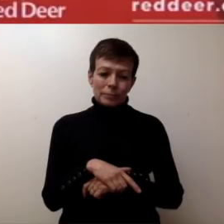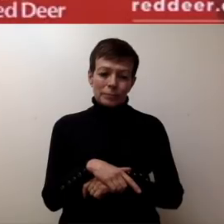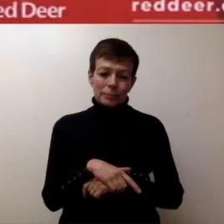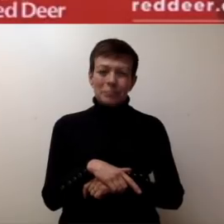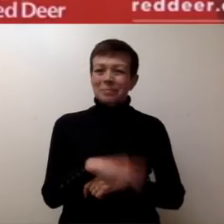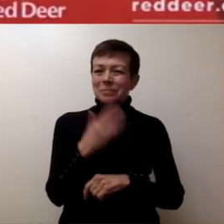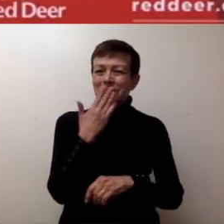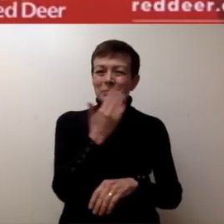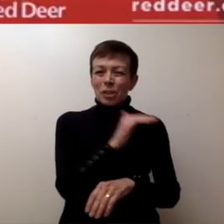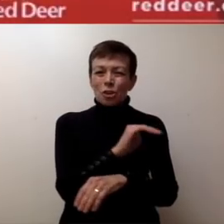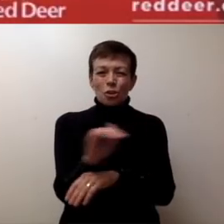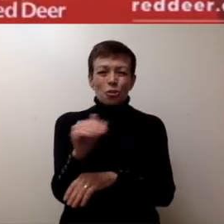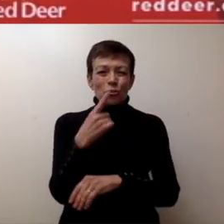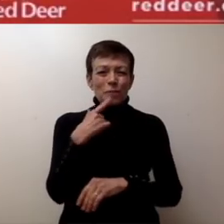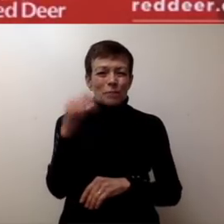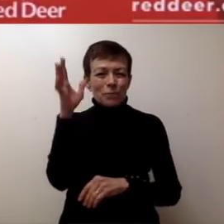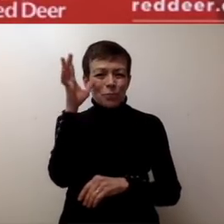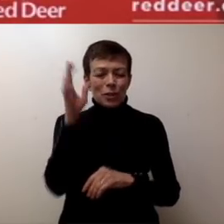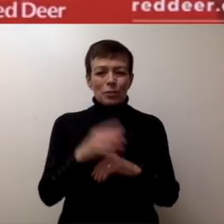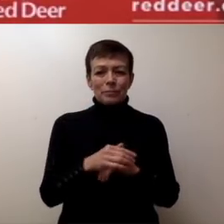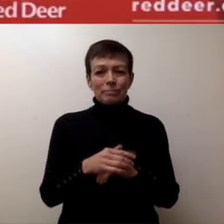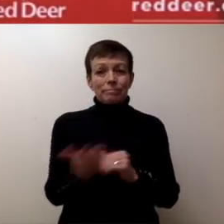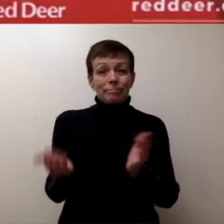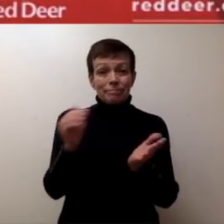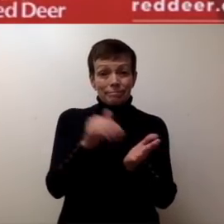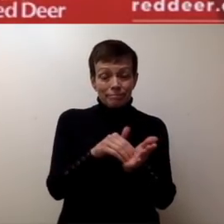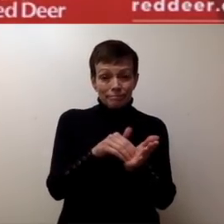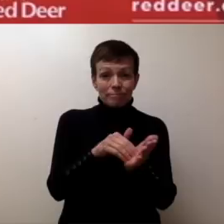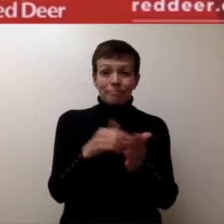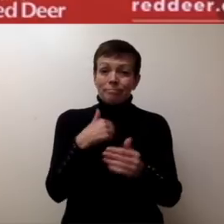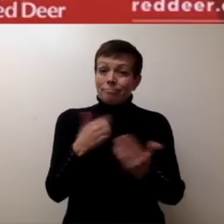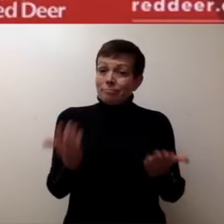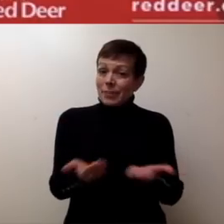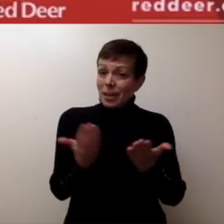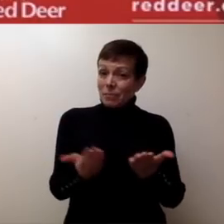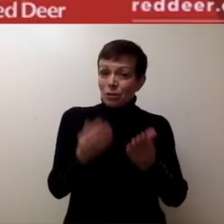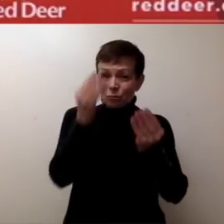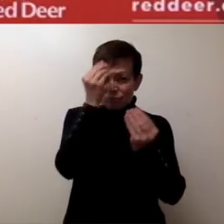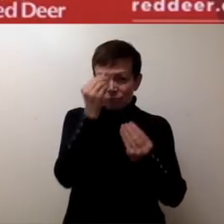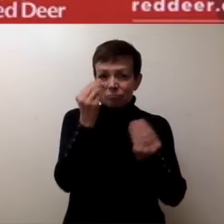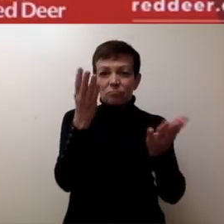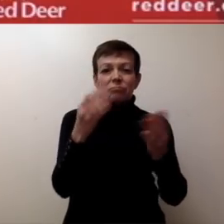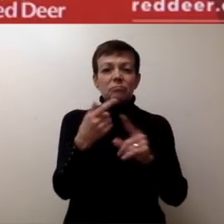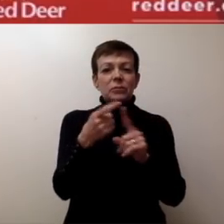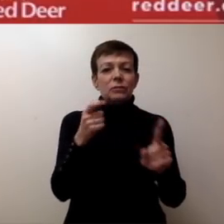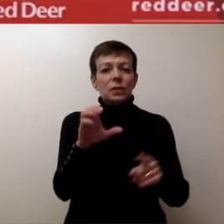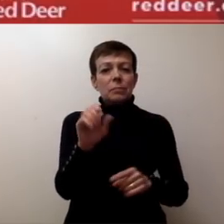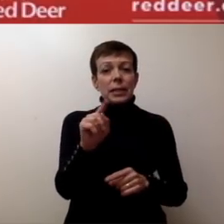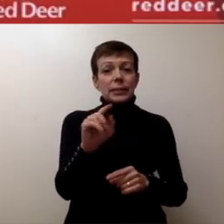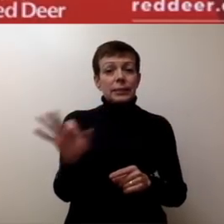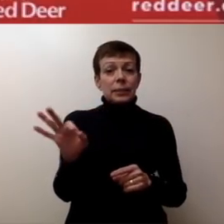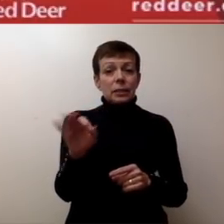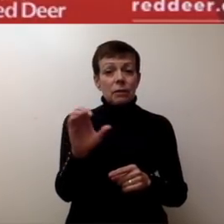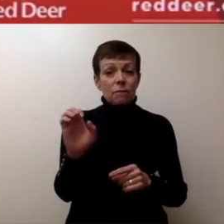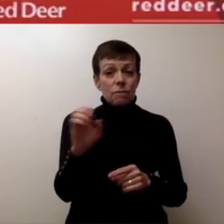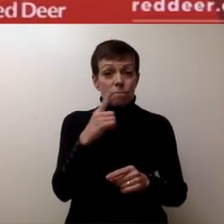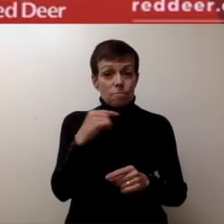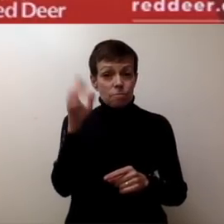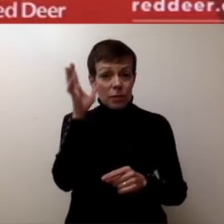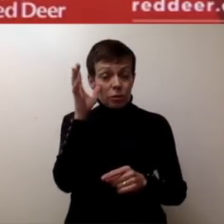Good evening, Red Deer. Once again, I'm here to bring you information from the City of Red Deer's Emergency Operations Centre.